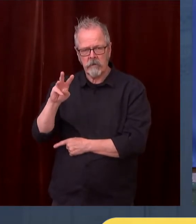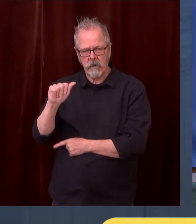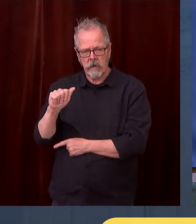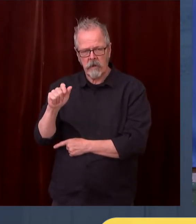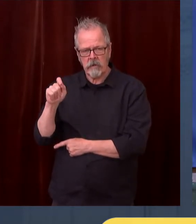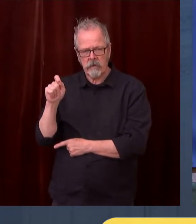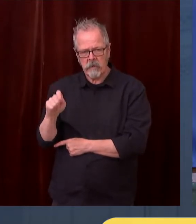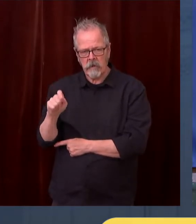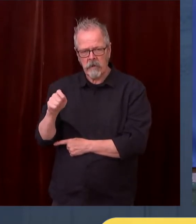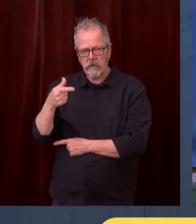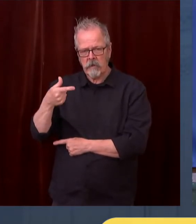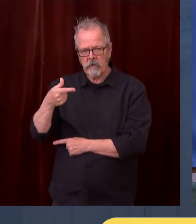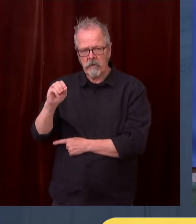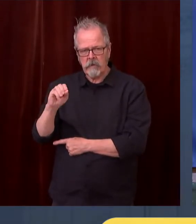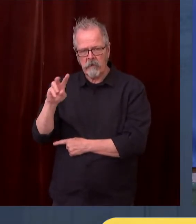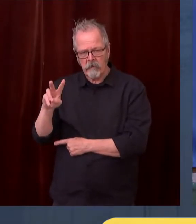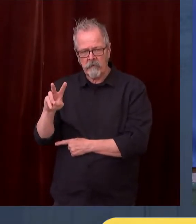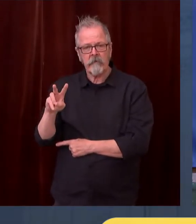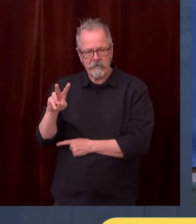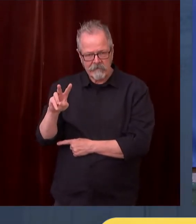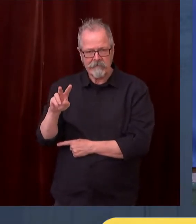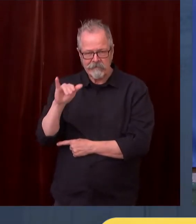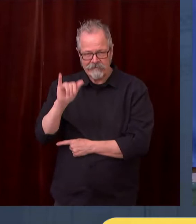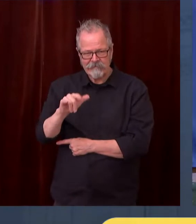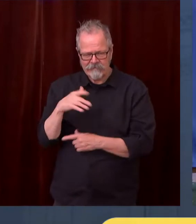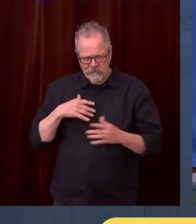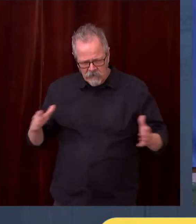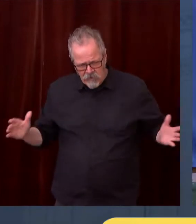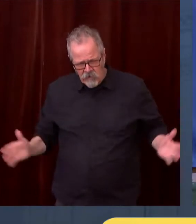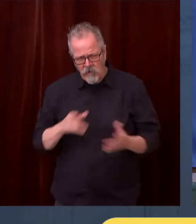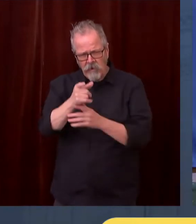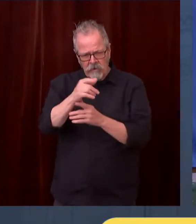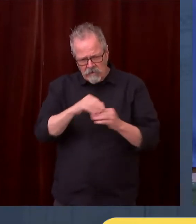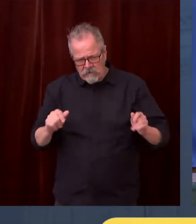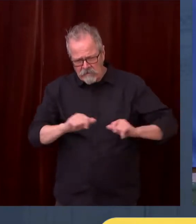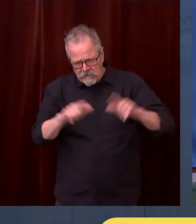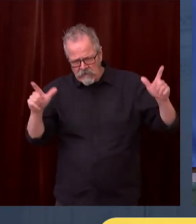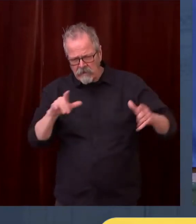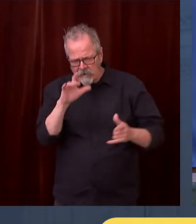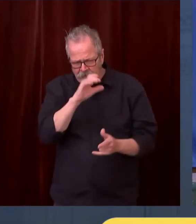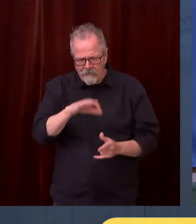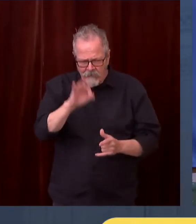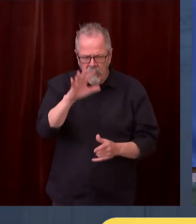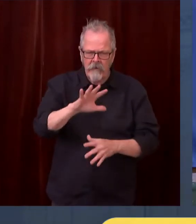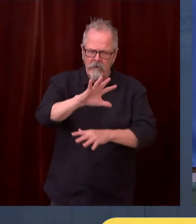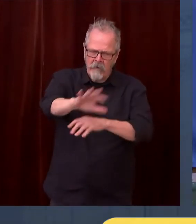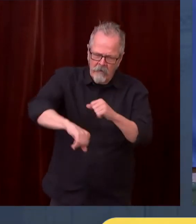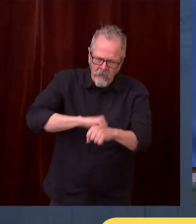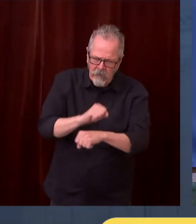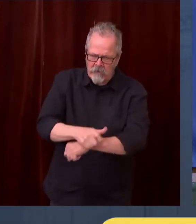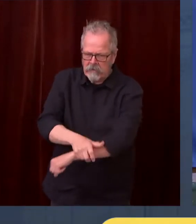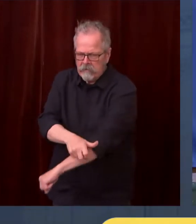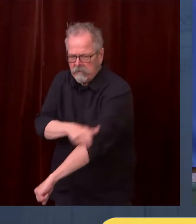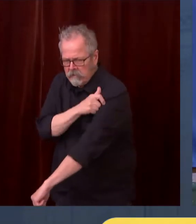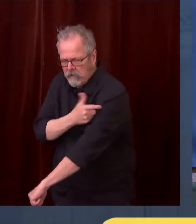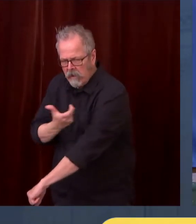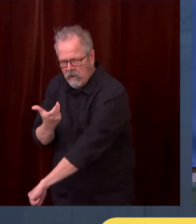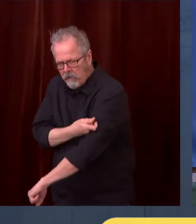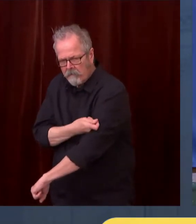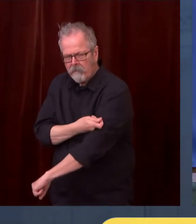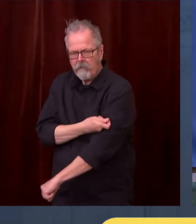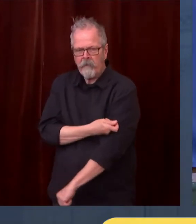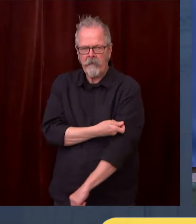For a legislative update, a lot of things going on. I wanted to focus on two of the most critical bills that are responding to